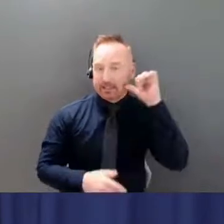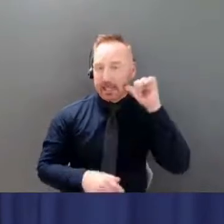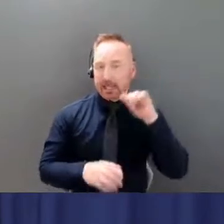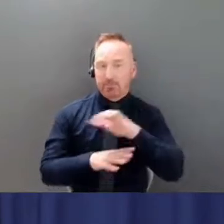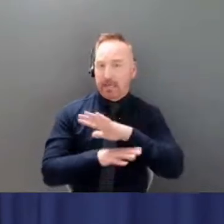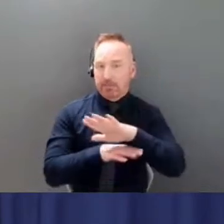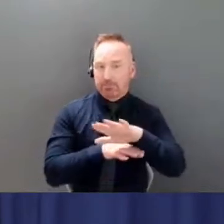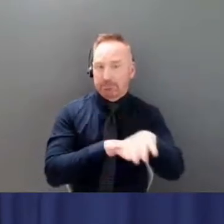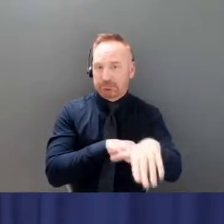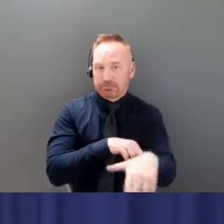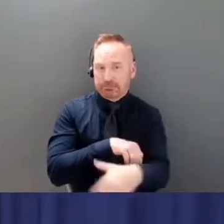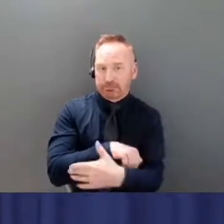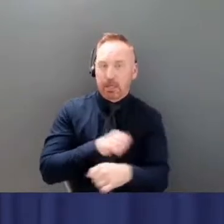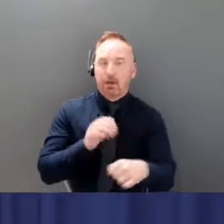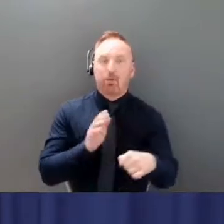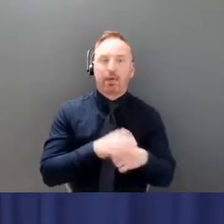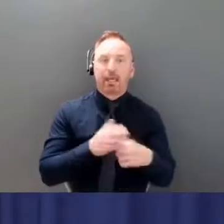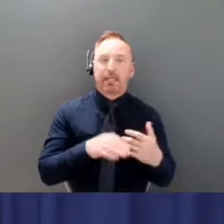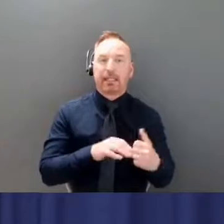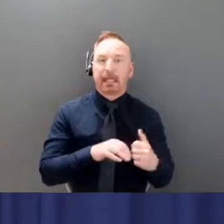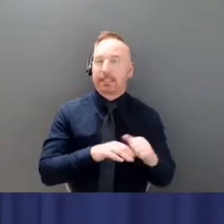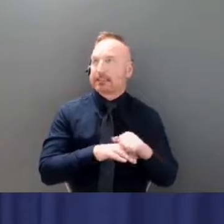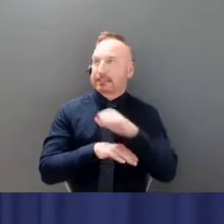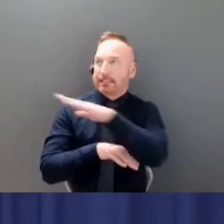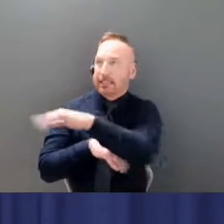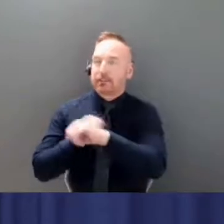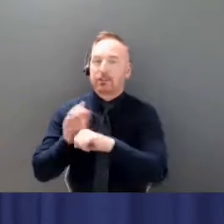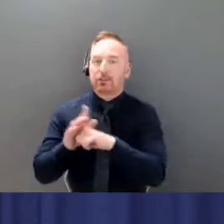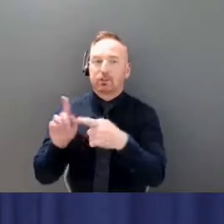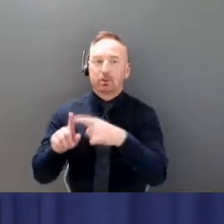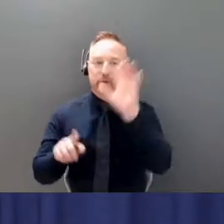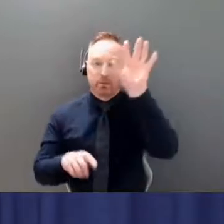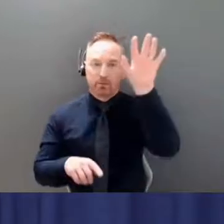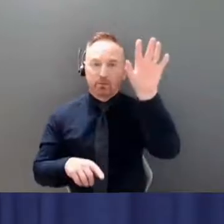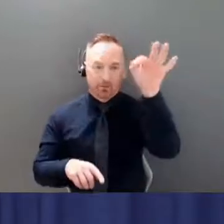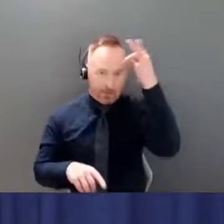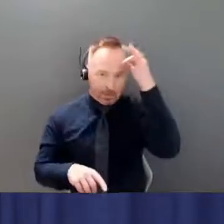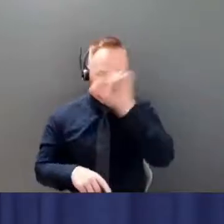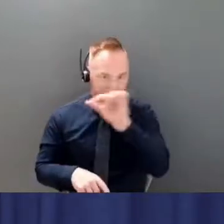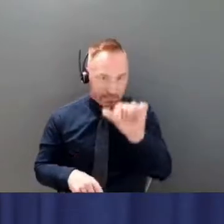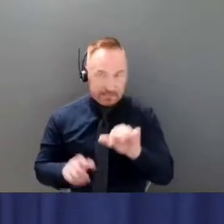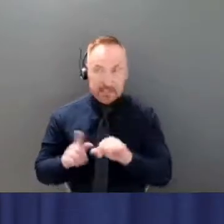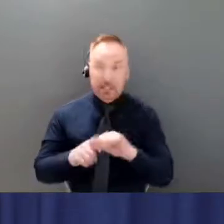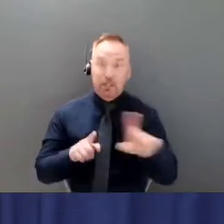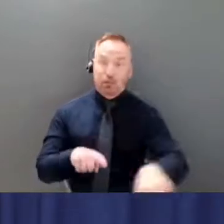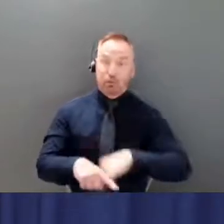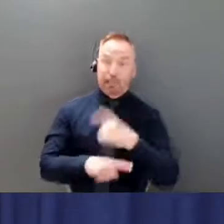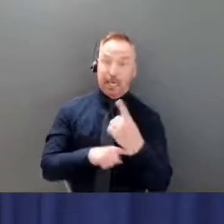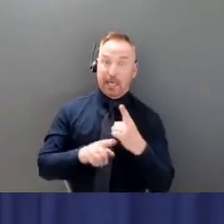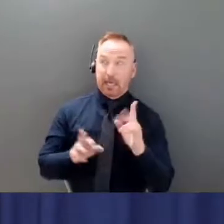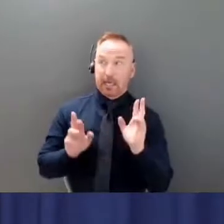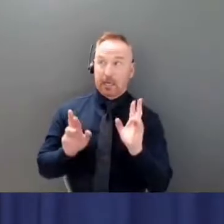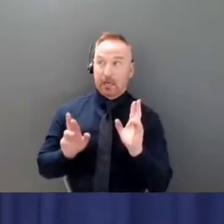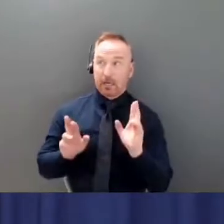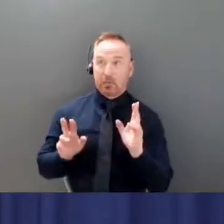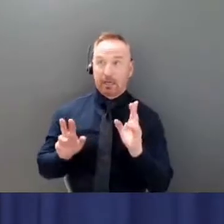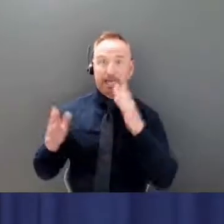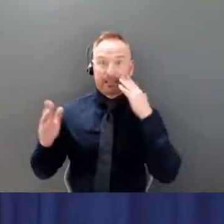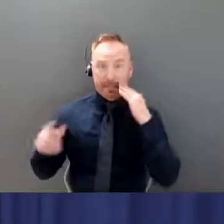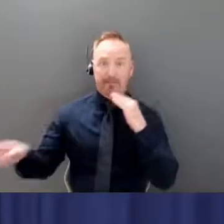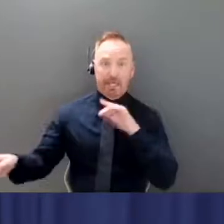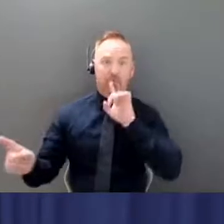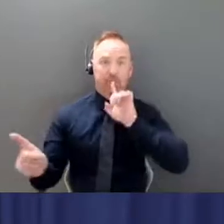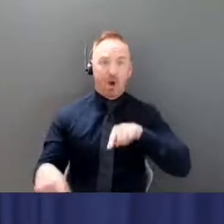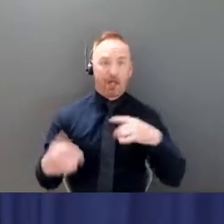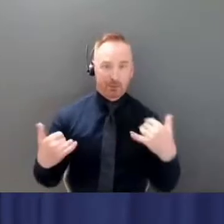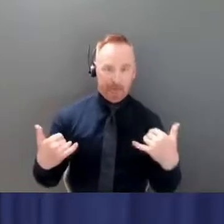the federal government. We're expecting response today. And I would expect that we're hoping everyone